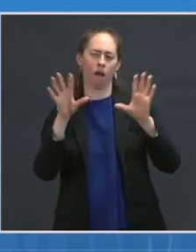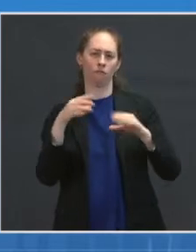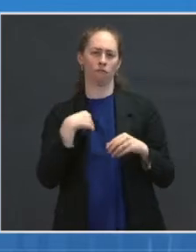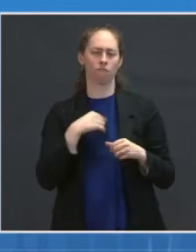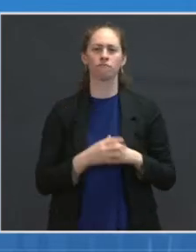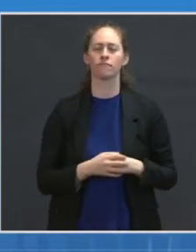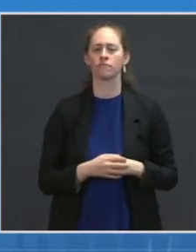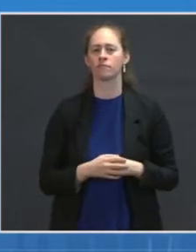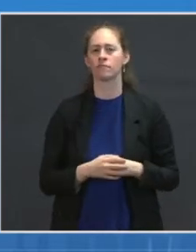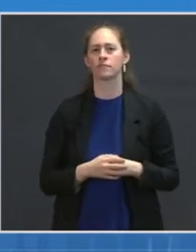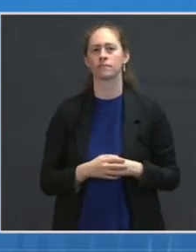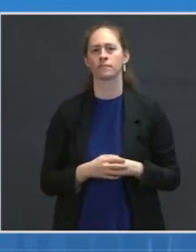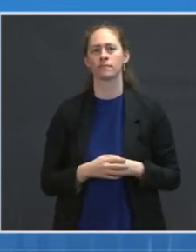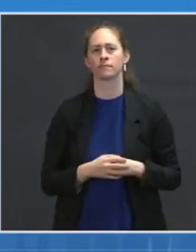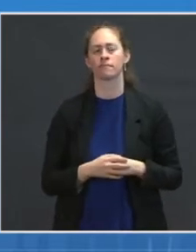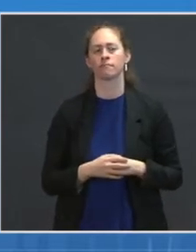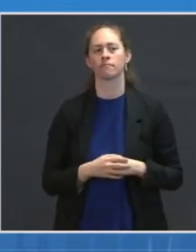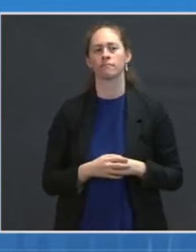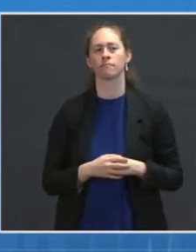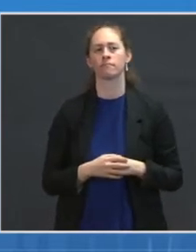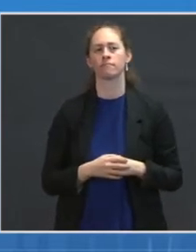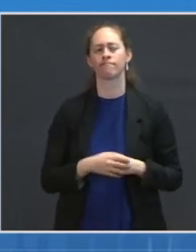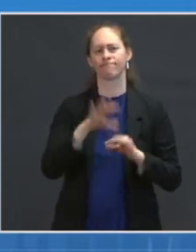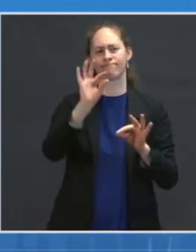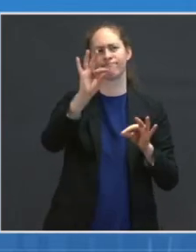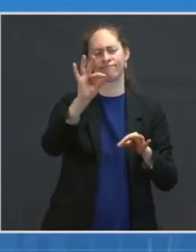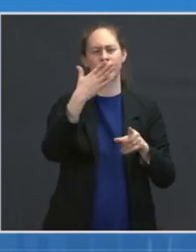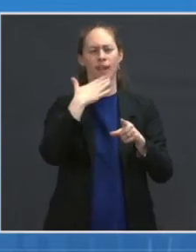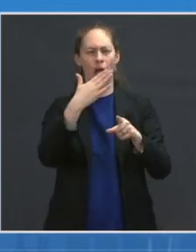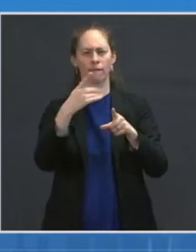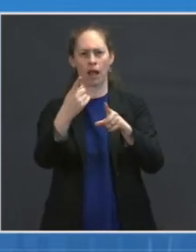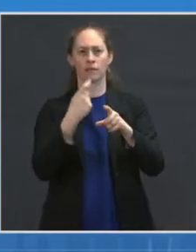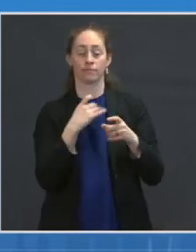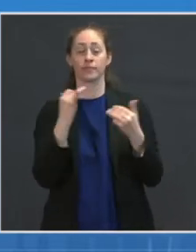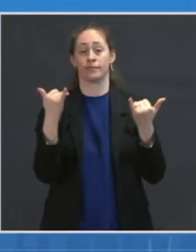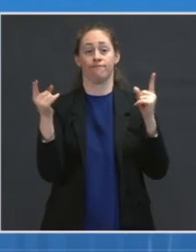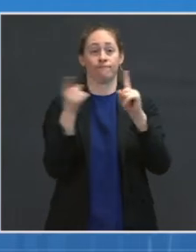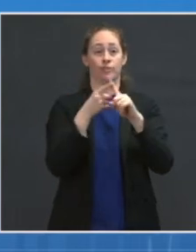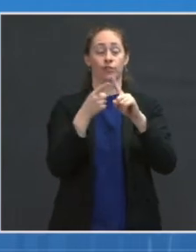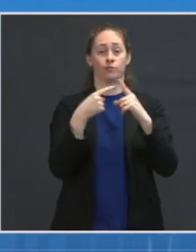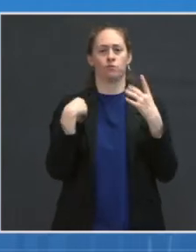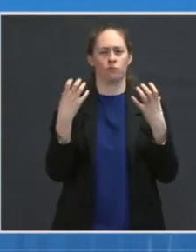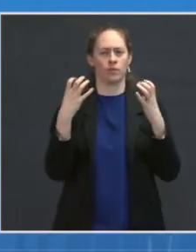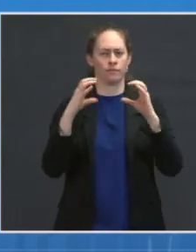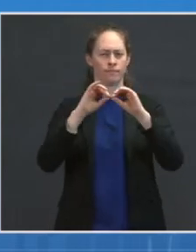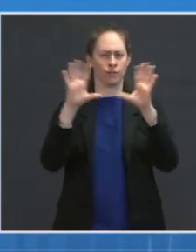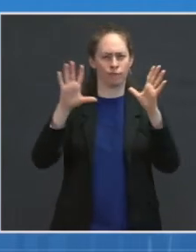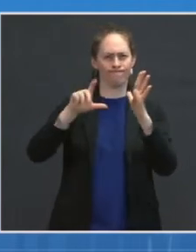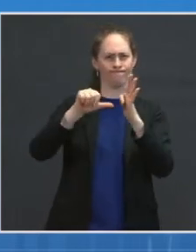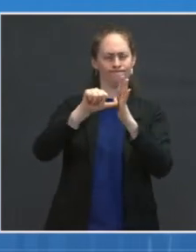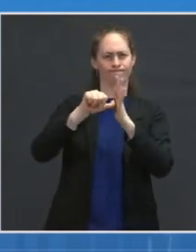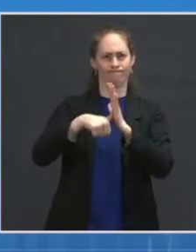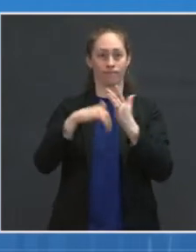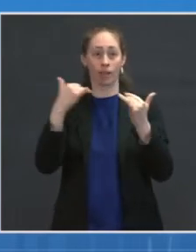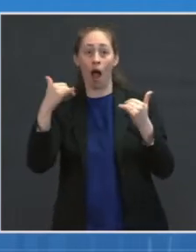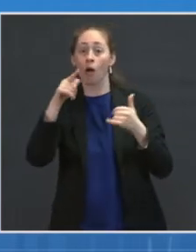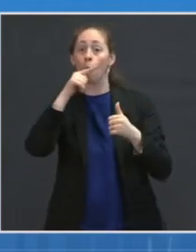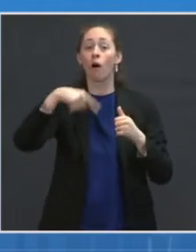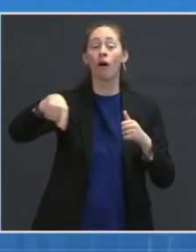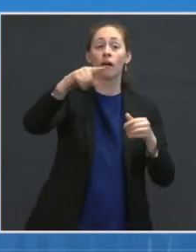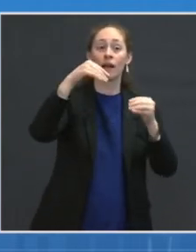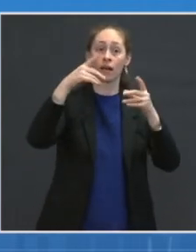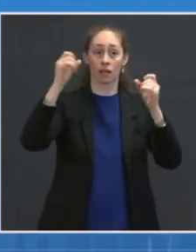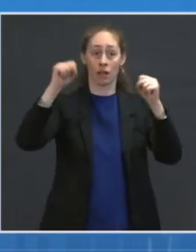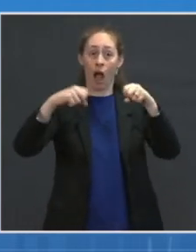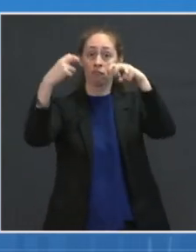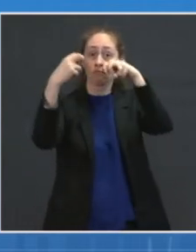Yeah. Thank you for that question. The first thing I just want to convey is there are opportunities for in-person learning at all stages of all states